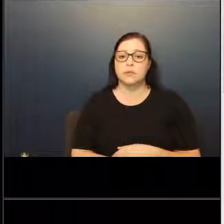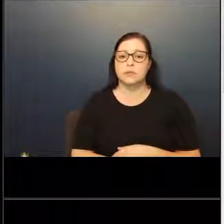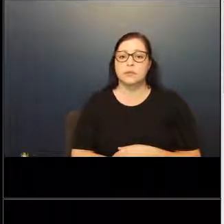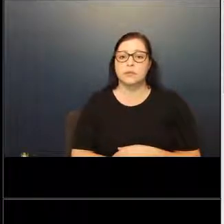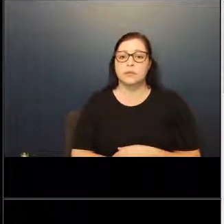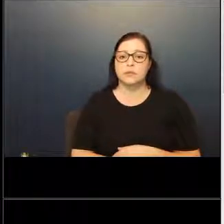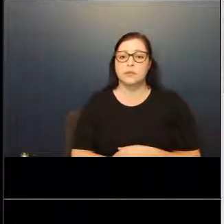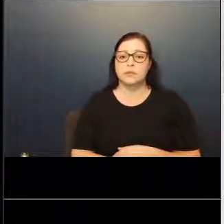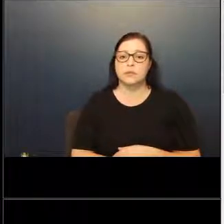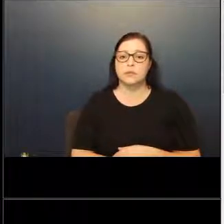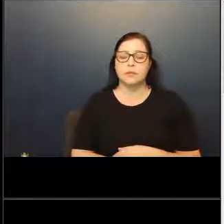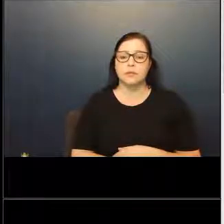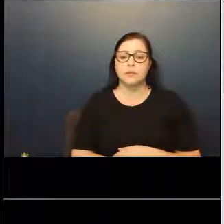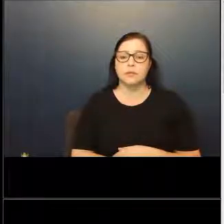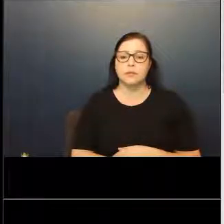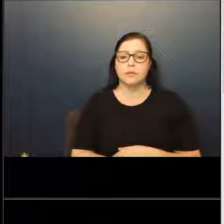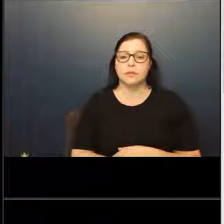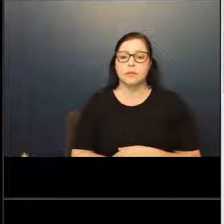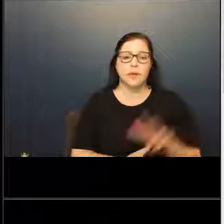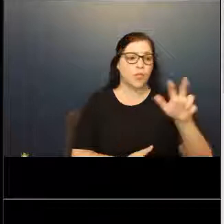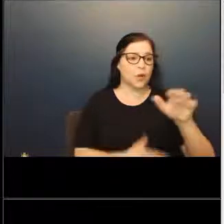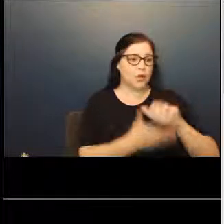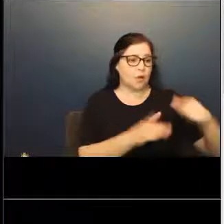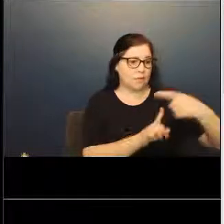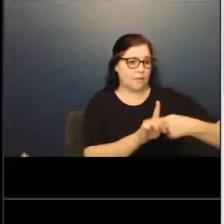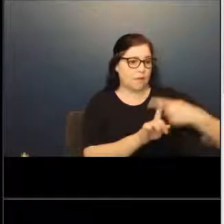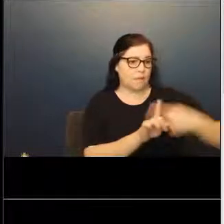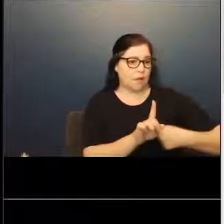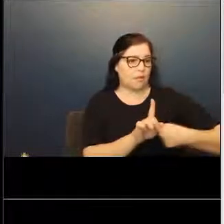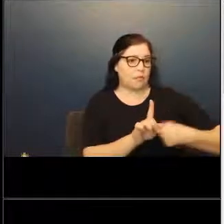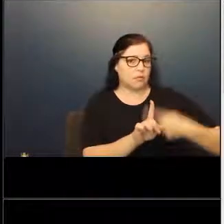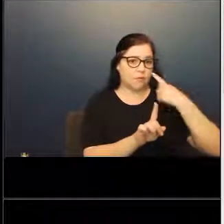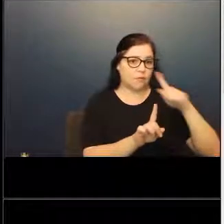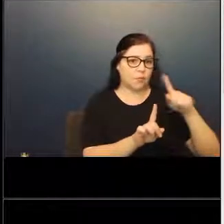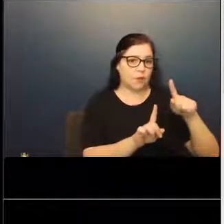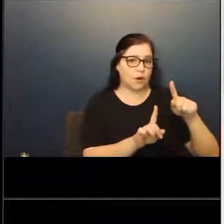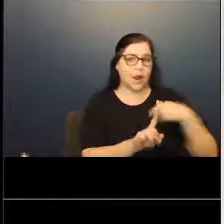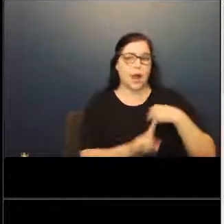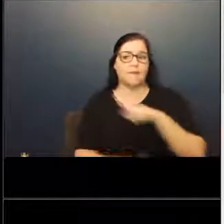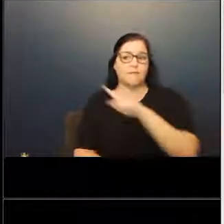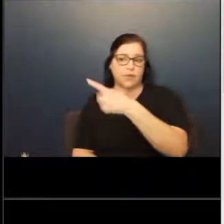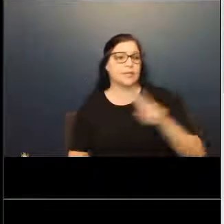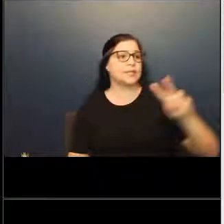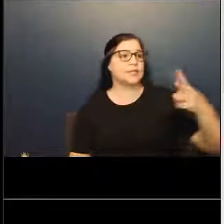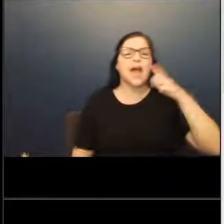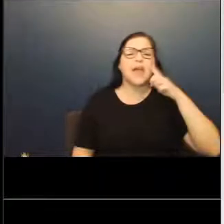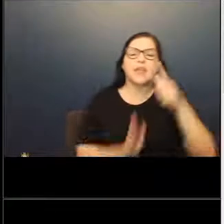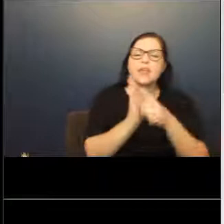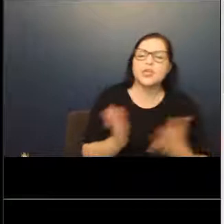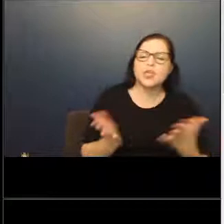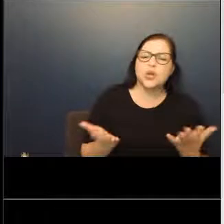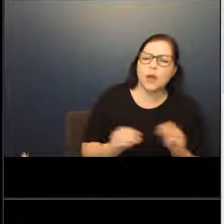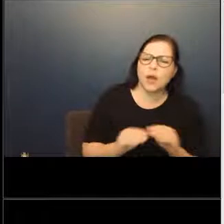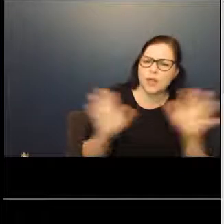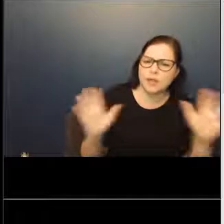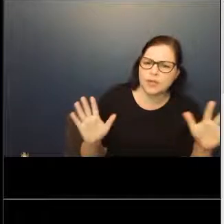that we, uh, assess, uh, $300 per month for the property. I second that. I believe the attorney was asking for clarification. So